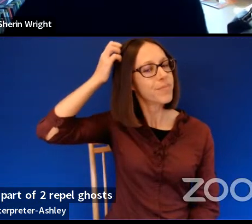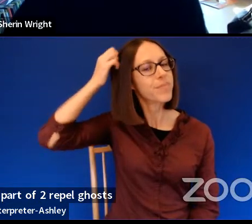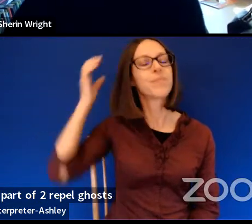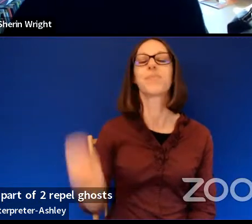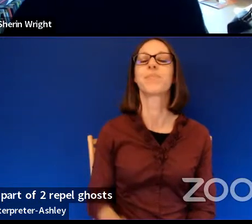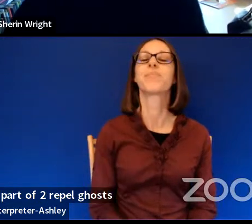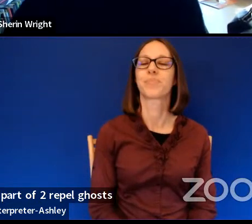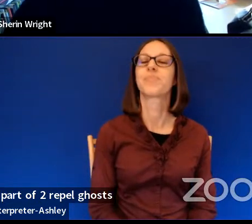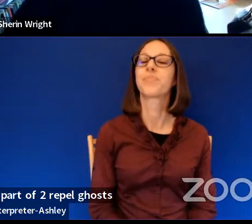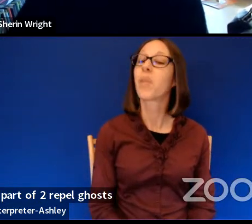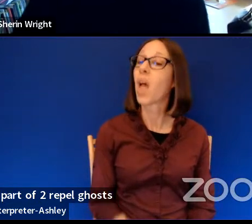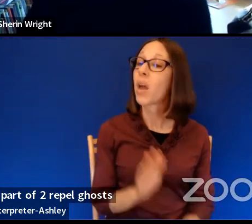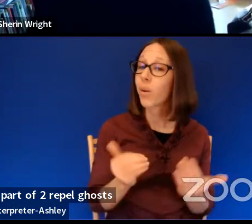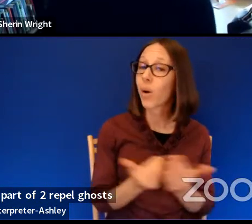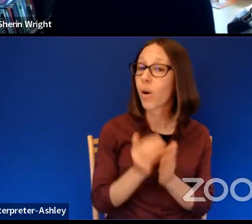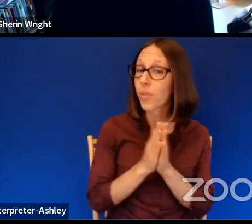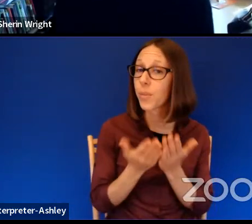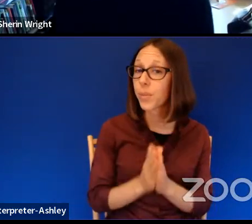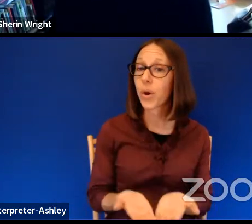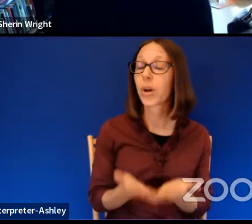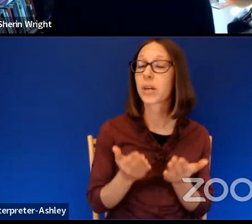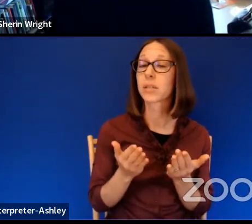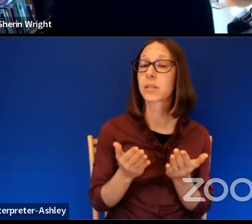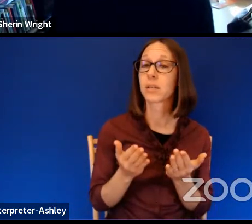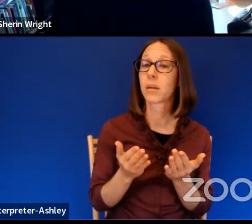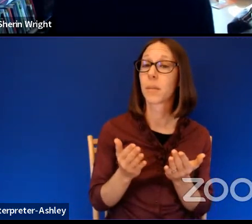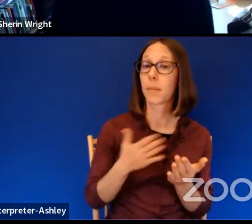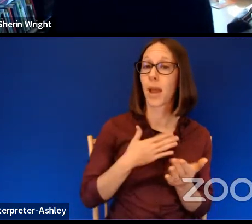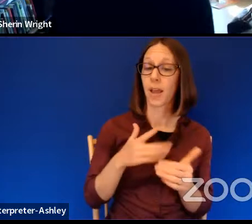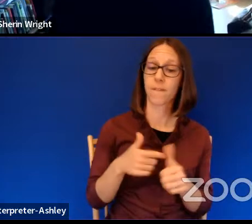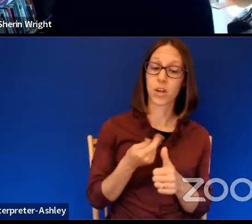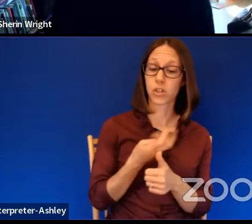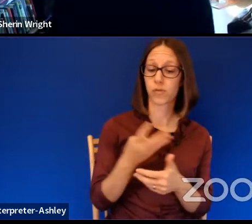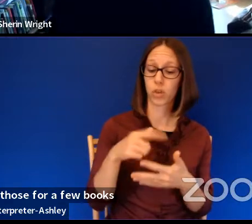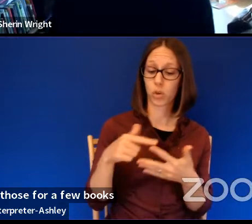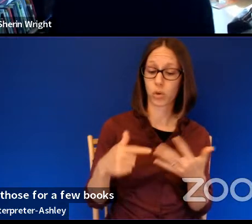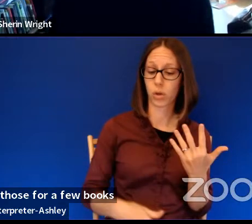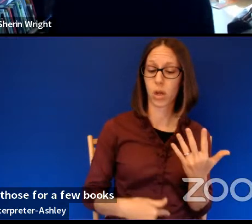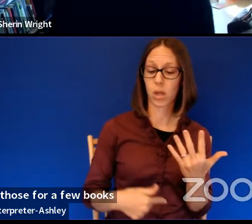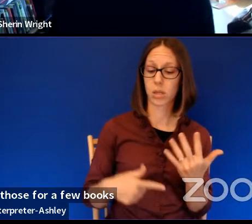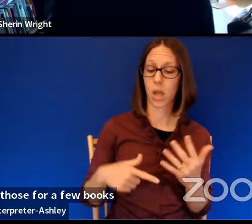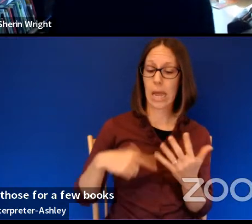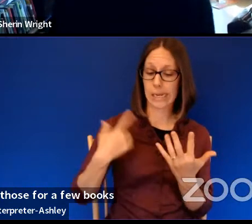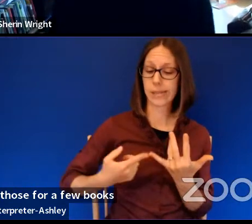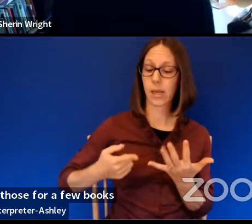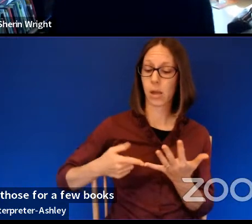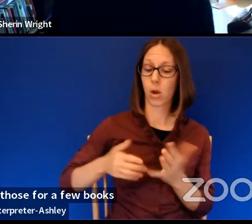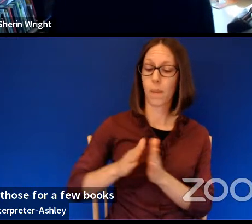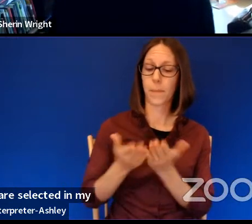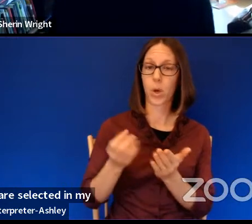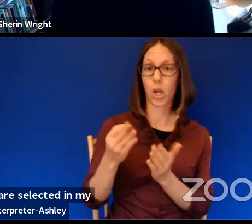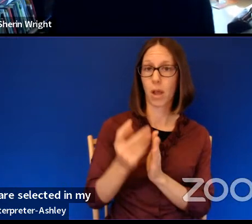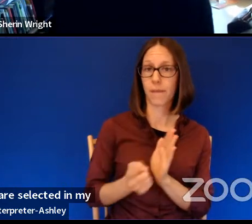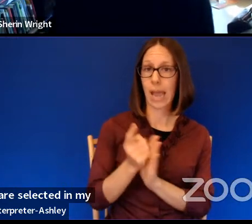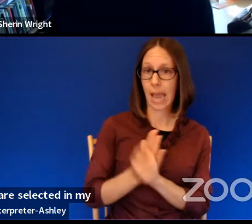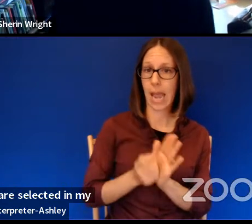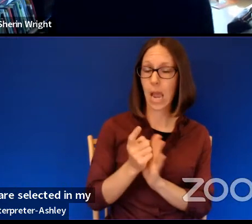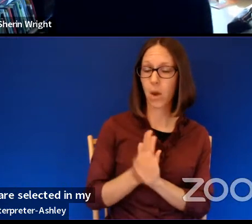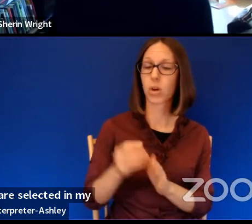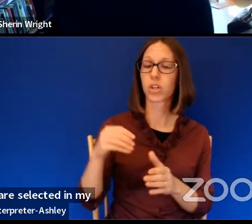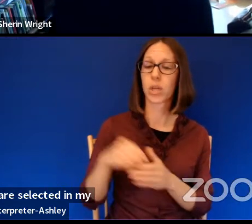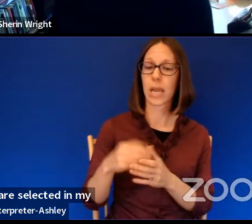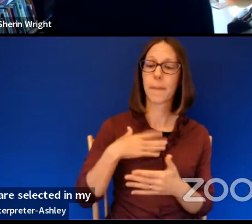But all those books in different ways, those first few books, all the way to Book of Hours are selected in my Selected Poems, Blue Laws.